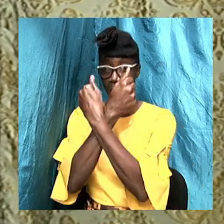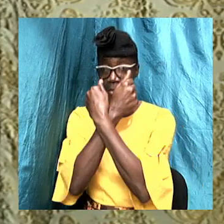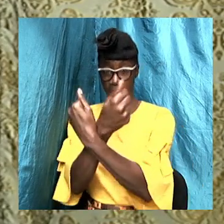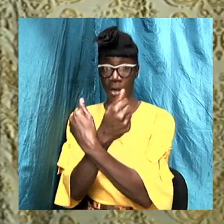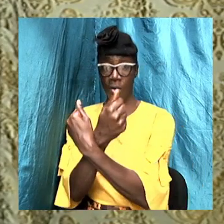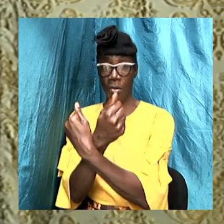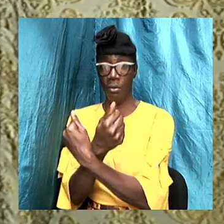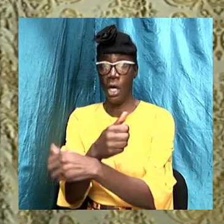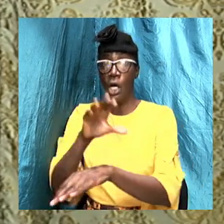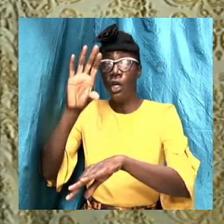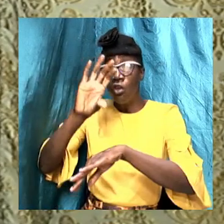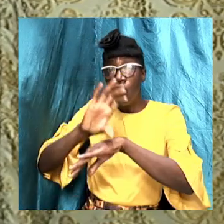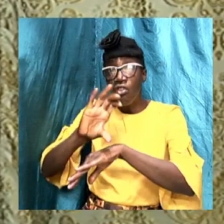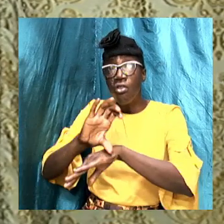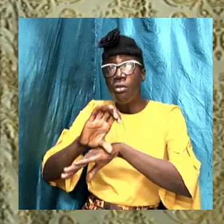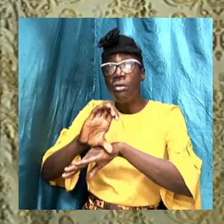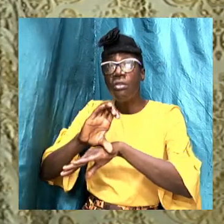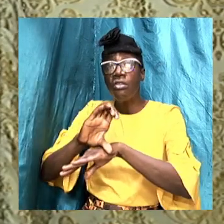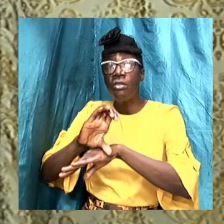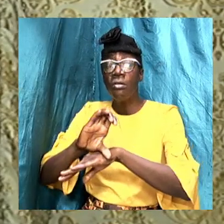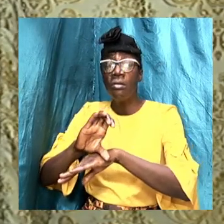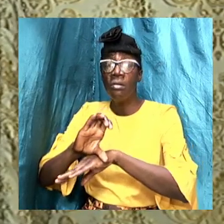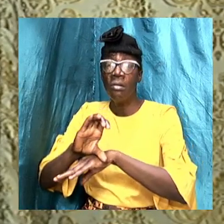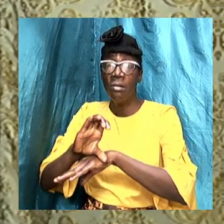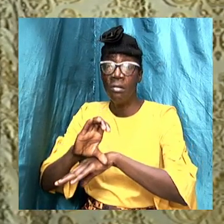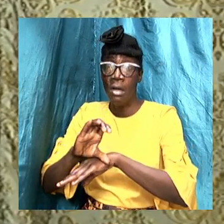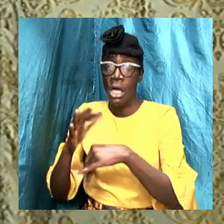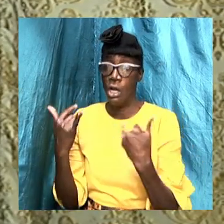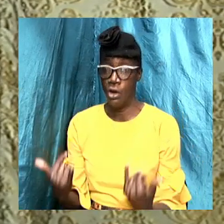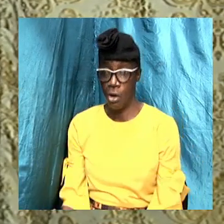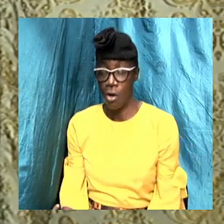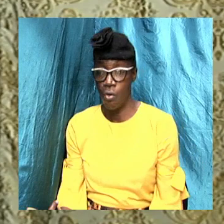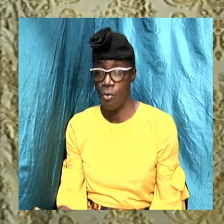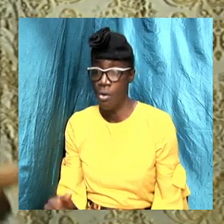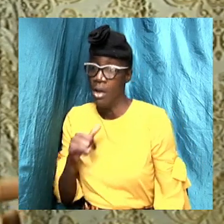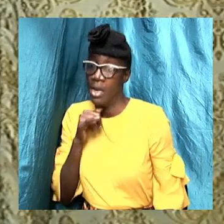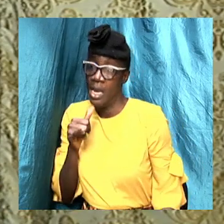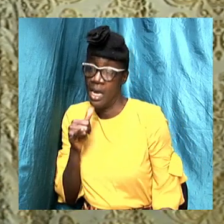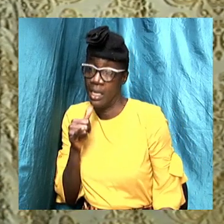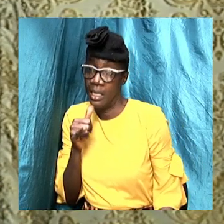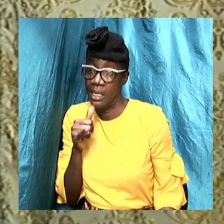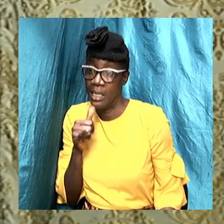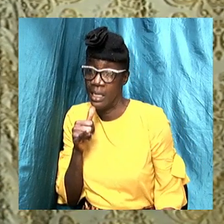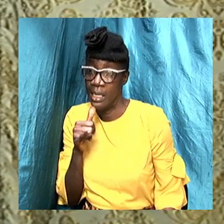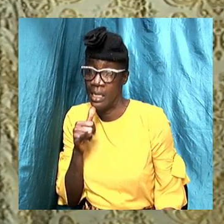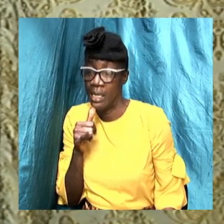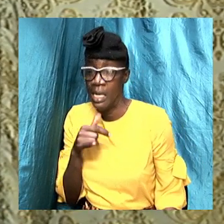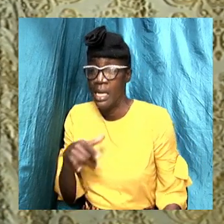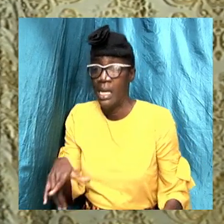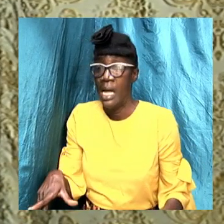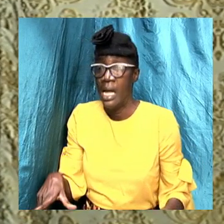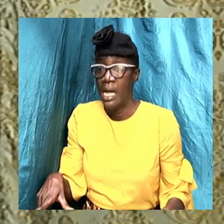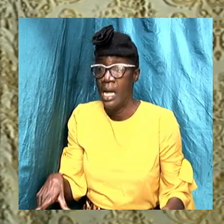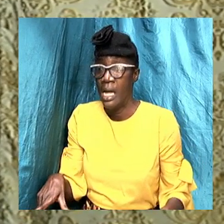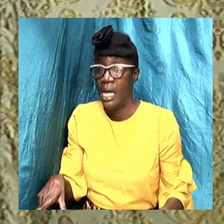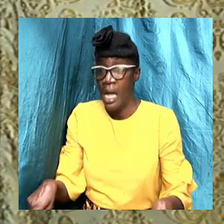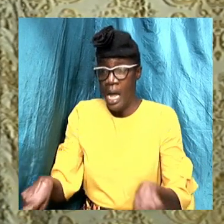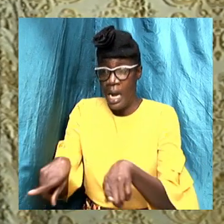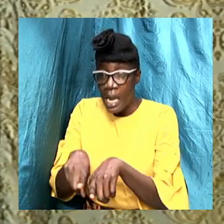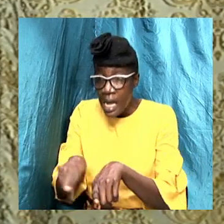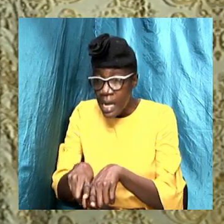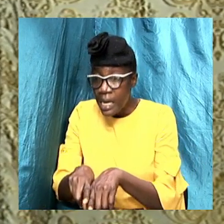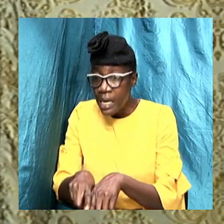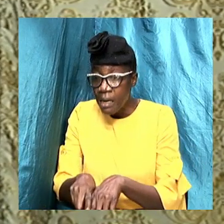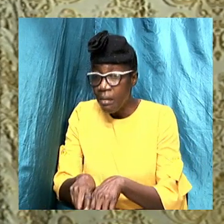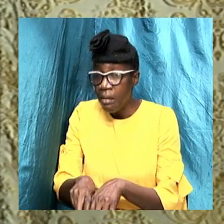as we knew it, is not like it was. We are not able to go